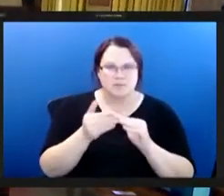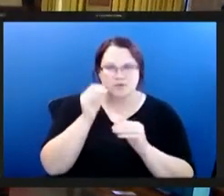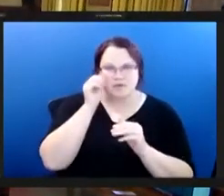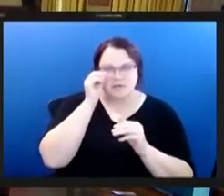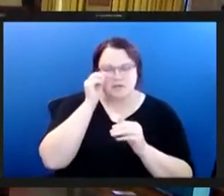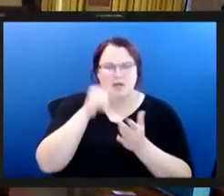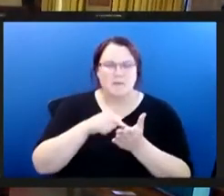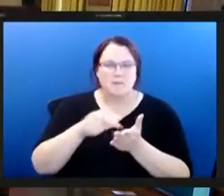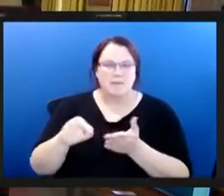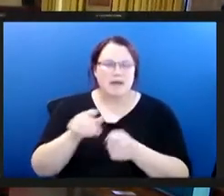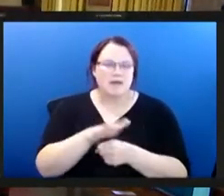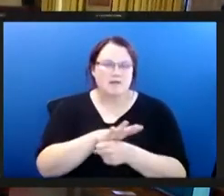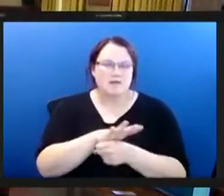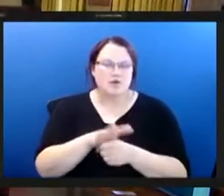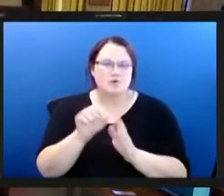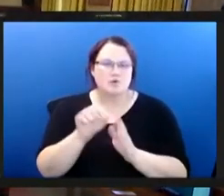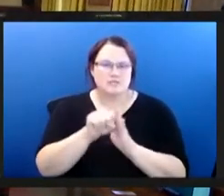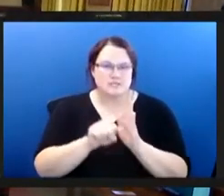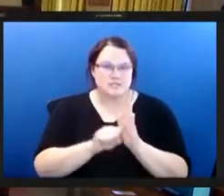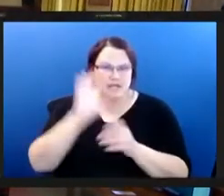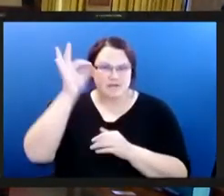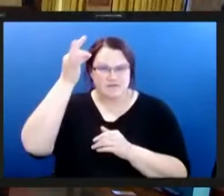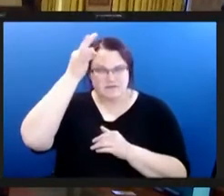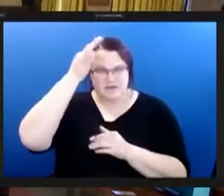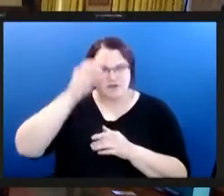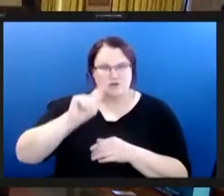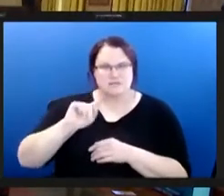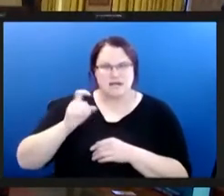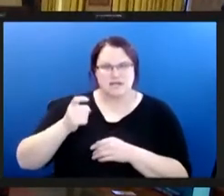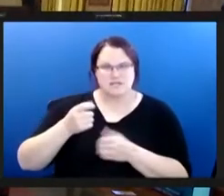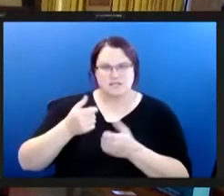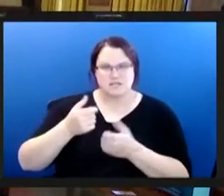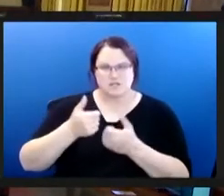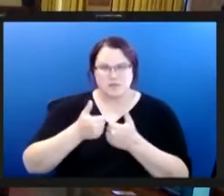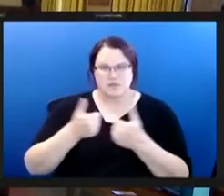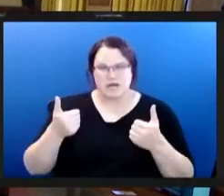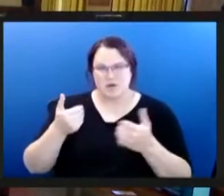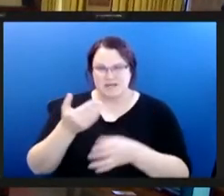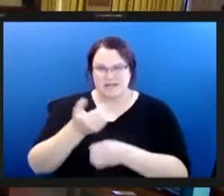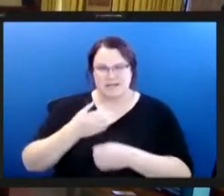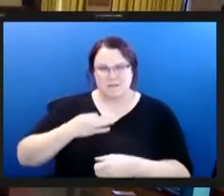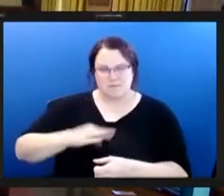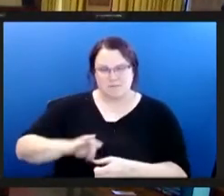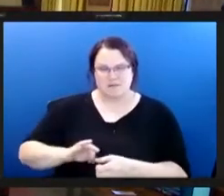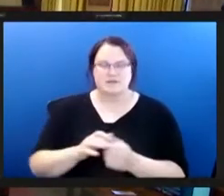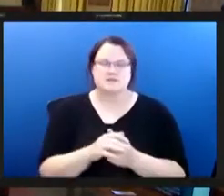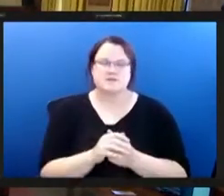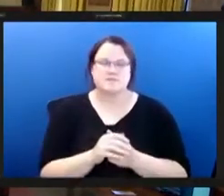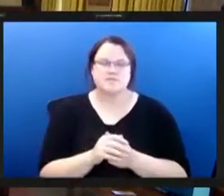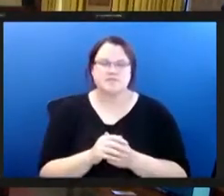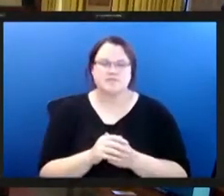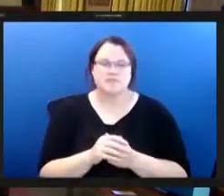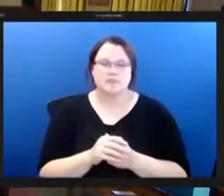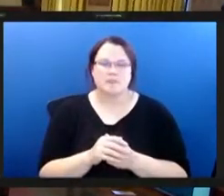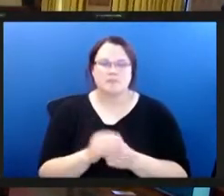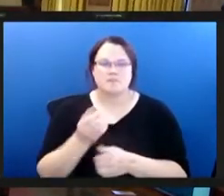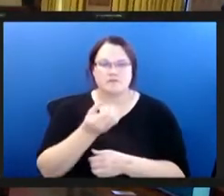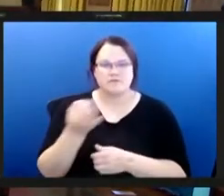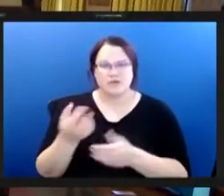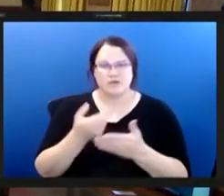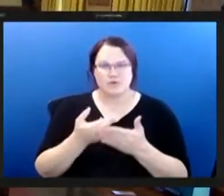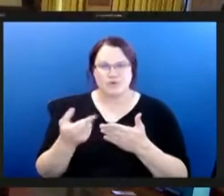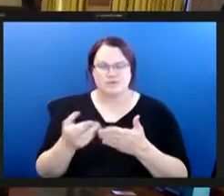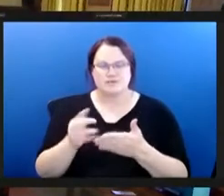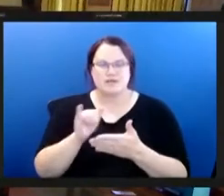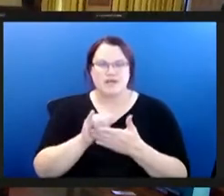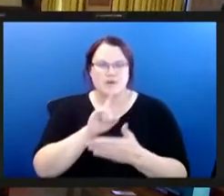local state and federal taxes without receiving most of the benefits of those taxes this proposed food justice fund would be one of the few resources that would